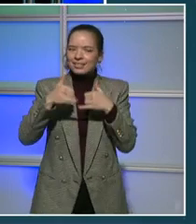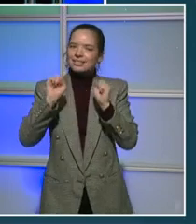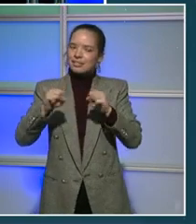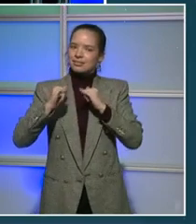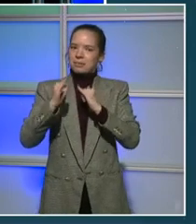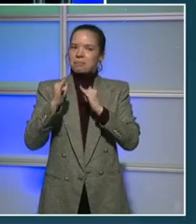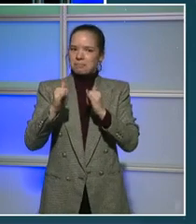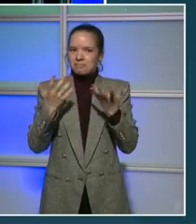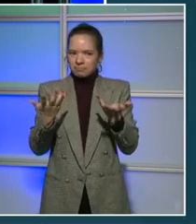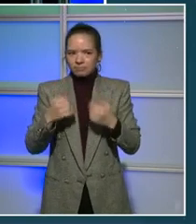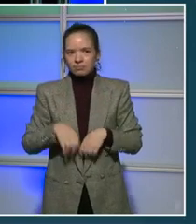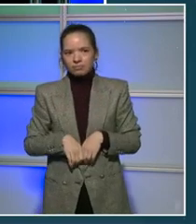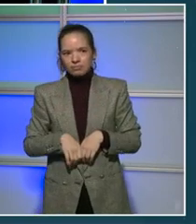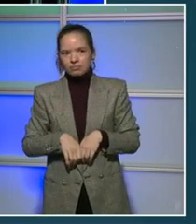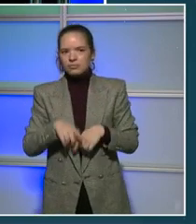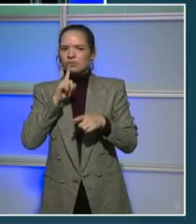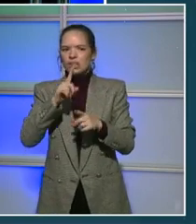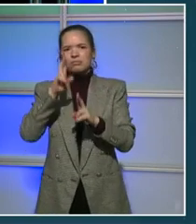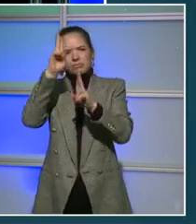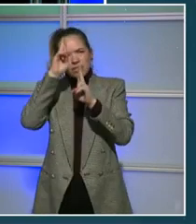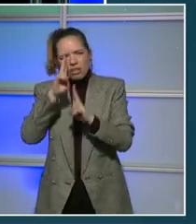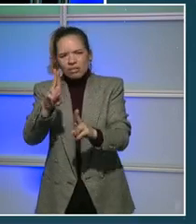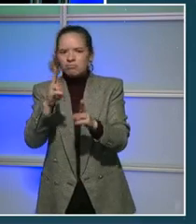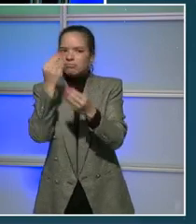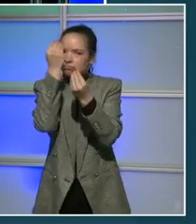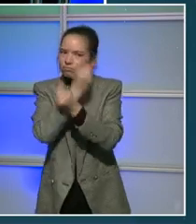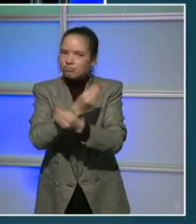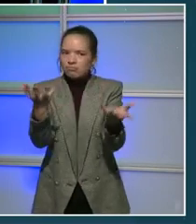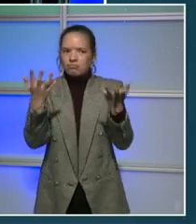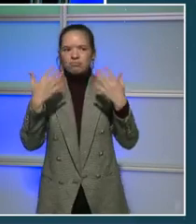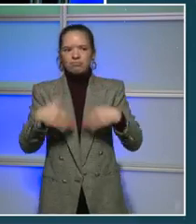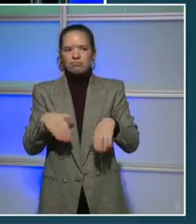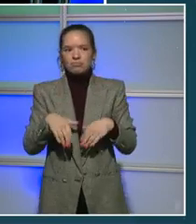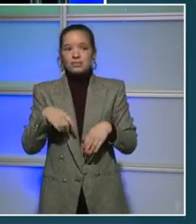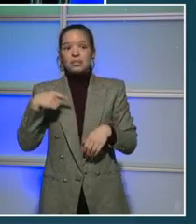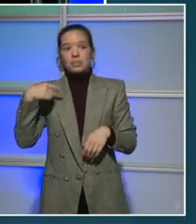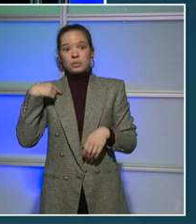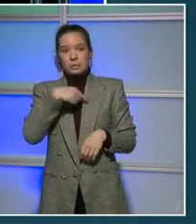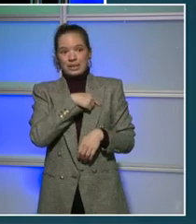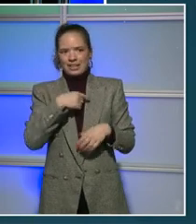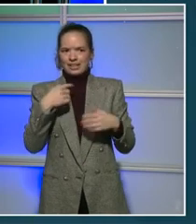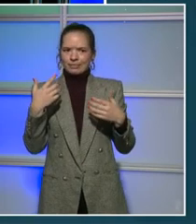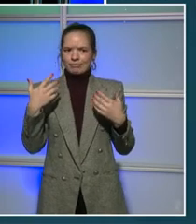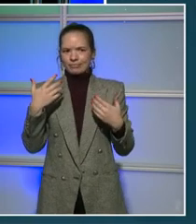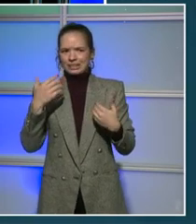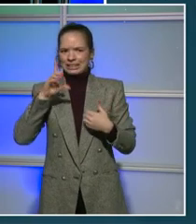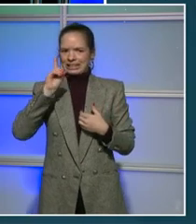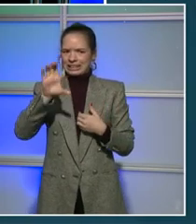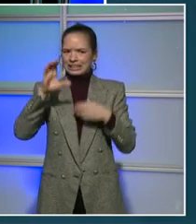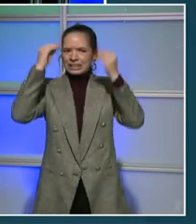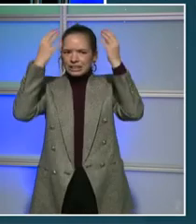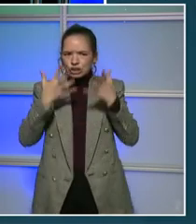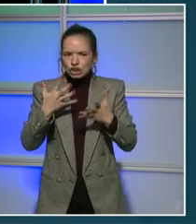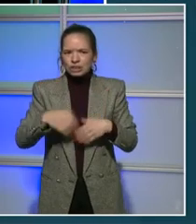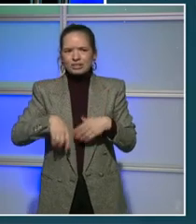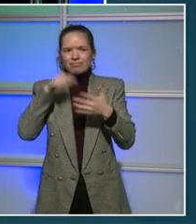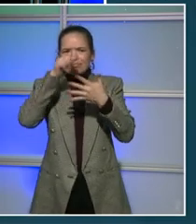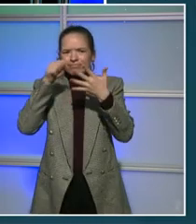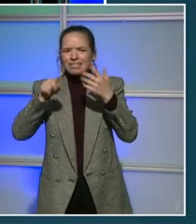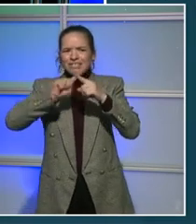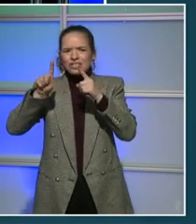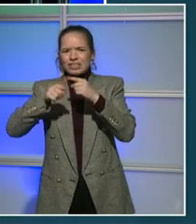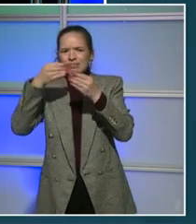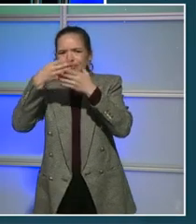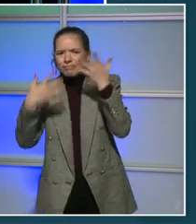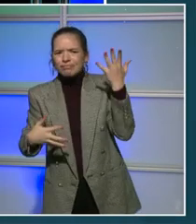have been joined in studio tonight by some of our COVID heroes. They are DC educators and healthcare workers who have been working tirelessly throughout the pandemic.